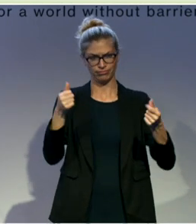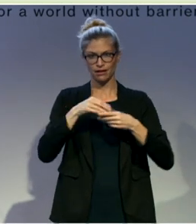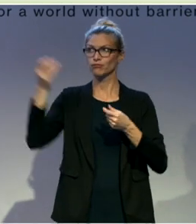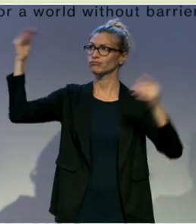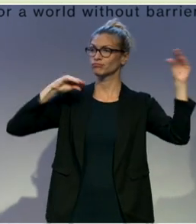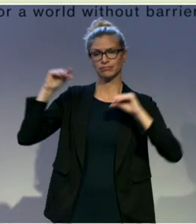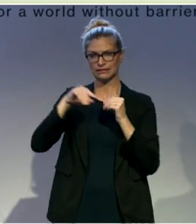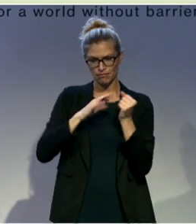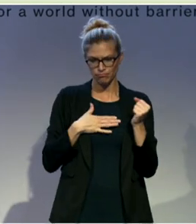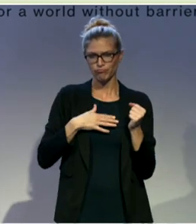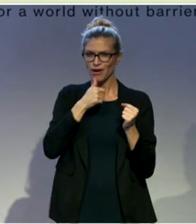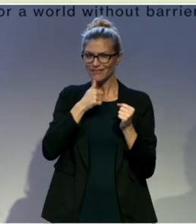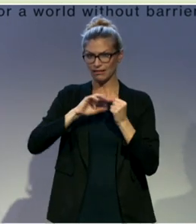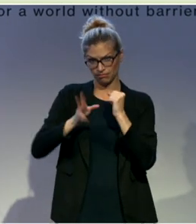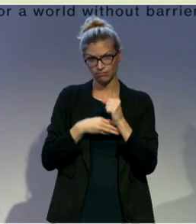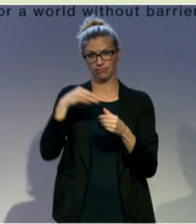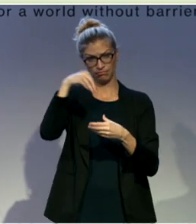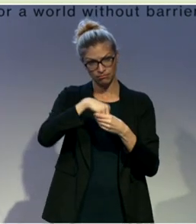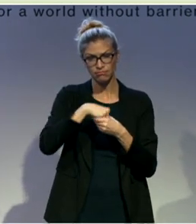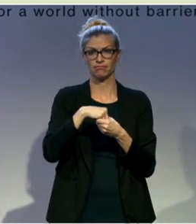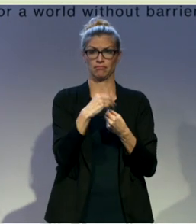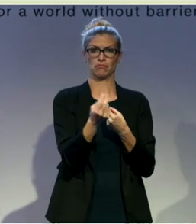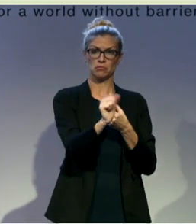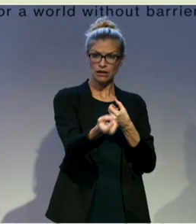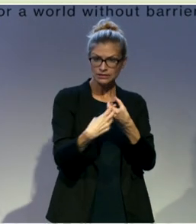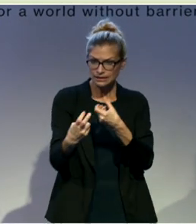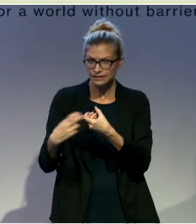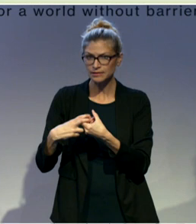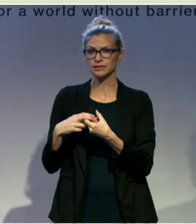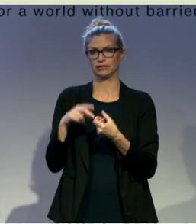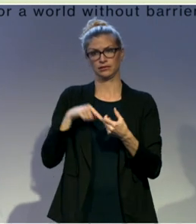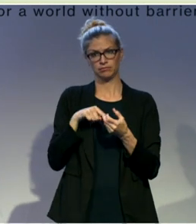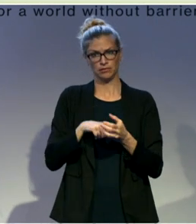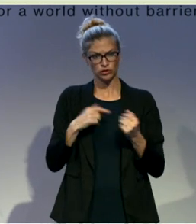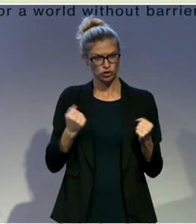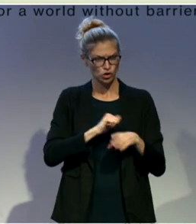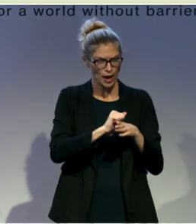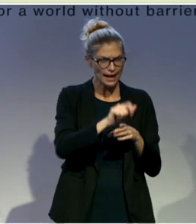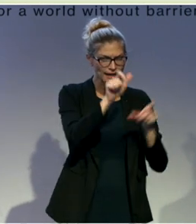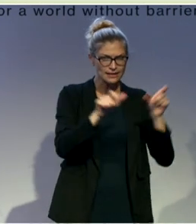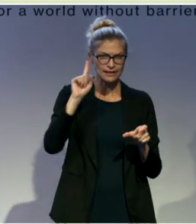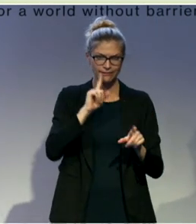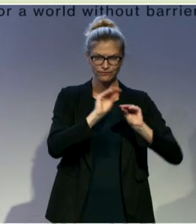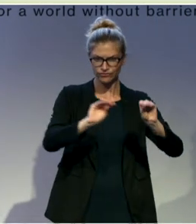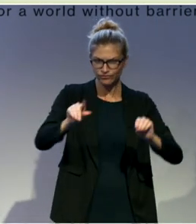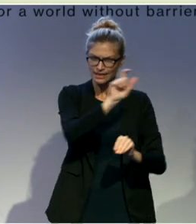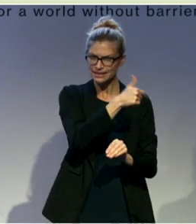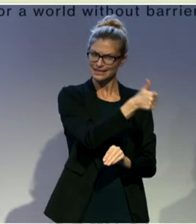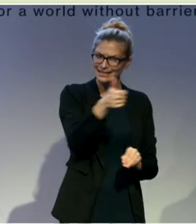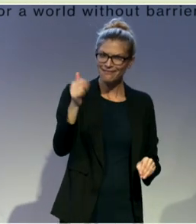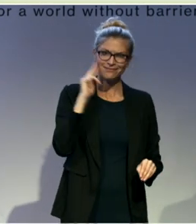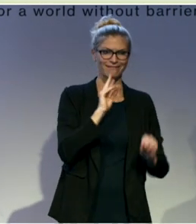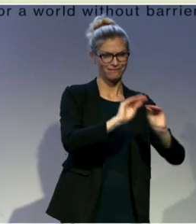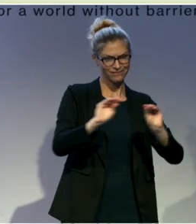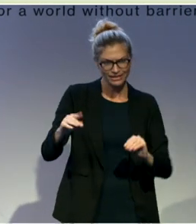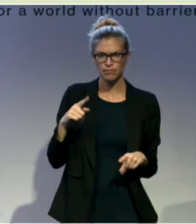model with self-motivated, selected and qualified deaf trainers, bespoke educational materials, access to